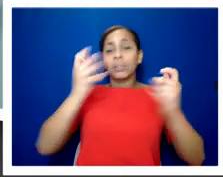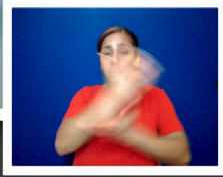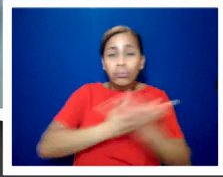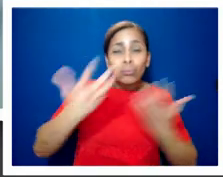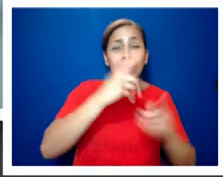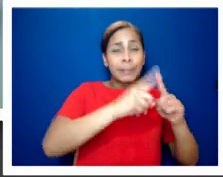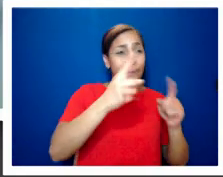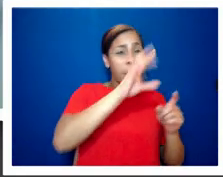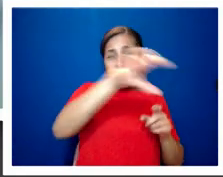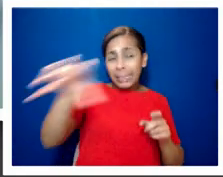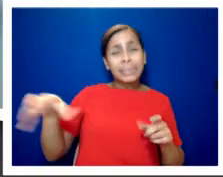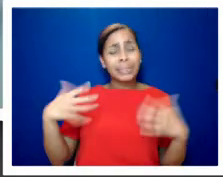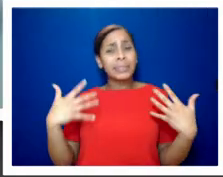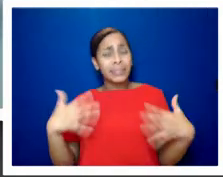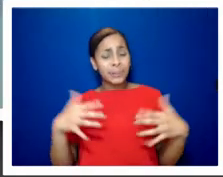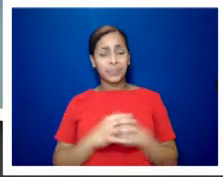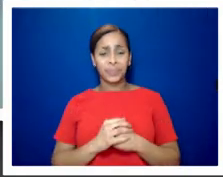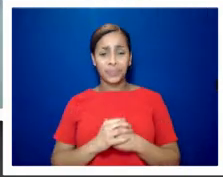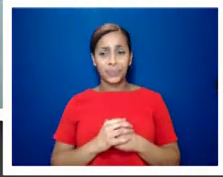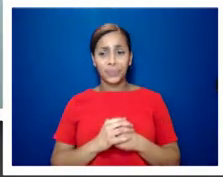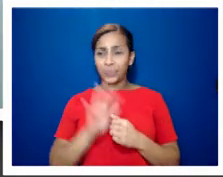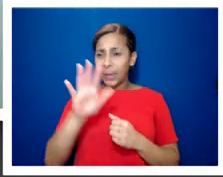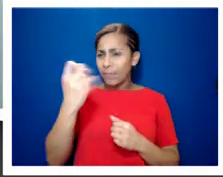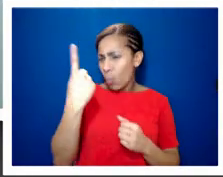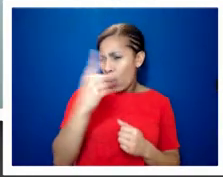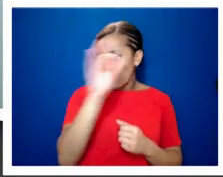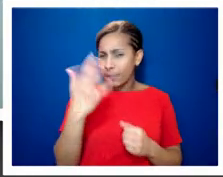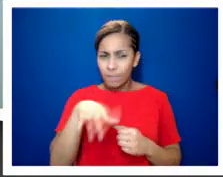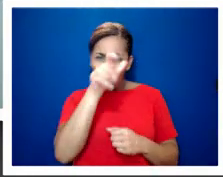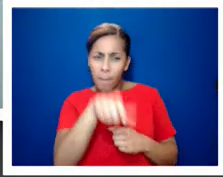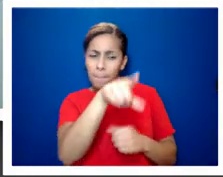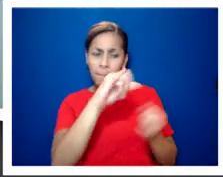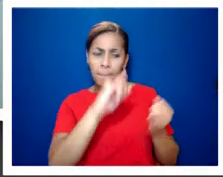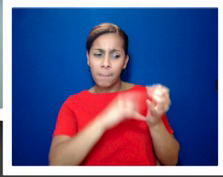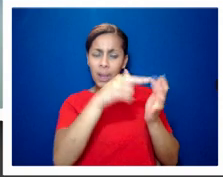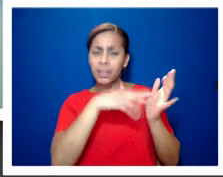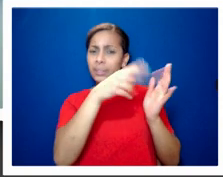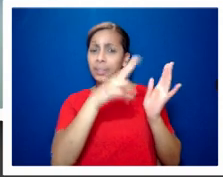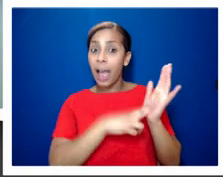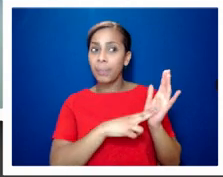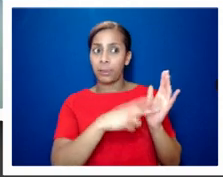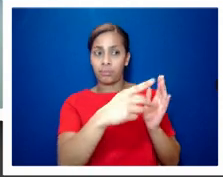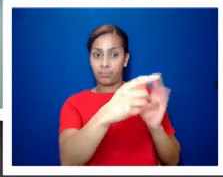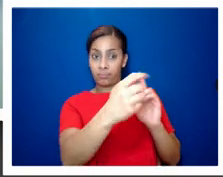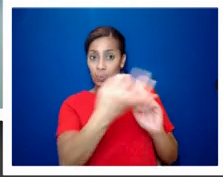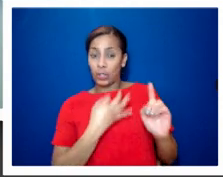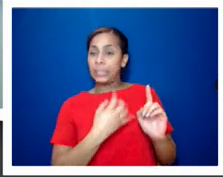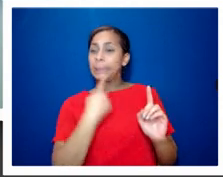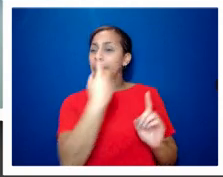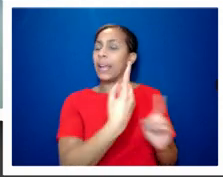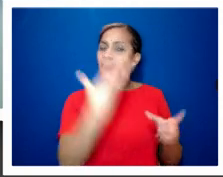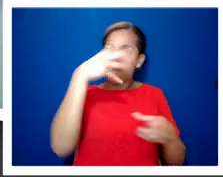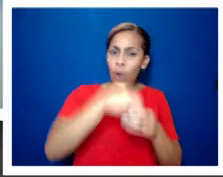we've got a question that's come in from um simon who talks about you know his activism within and against section 28